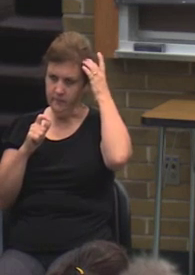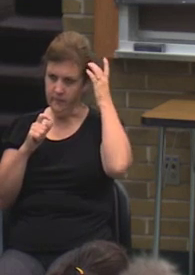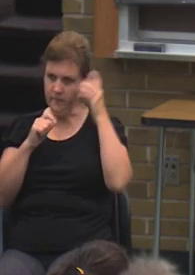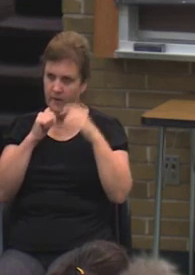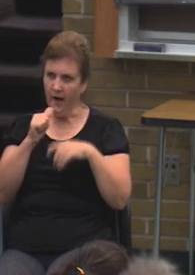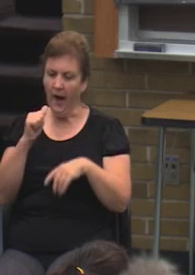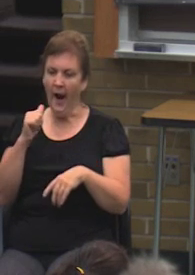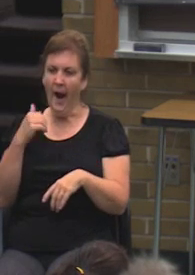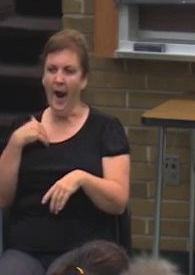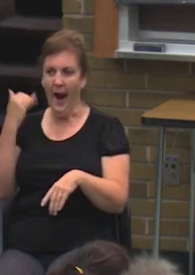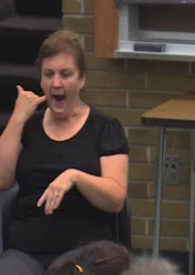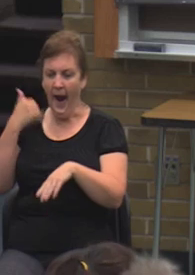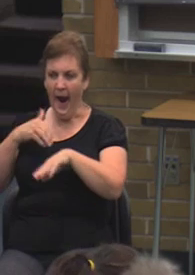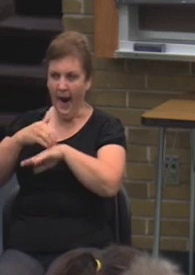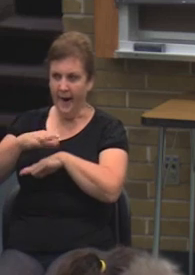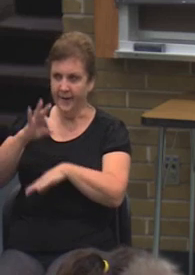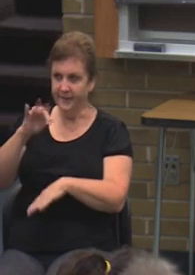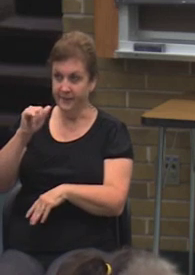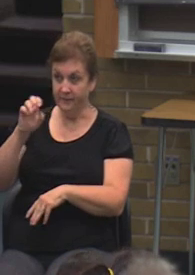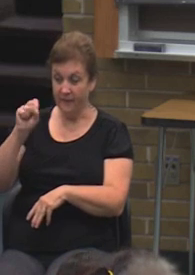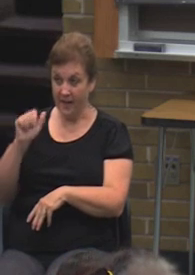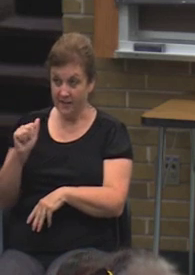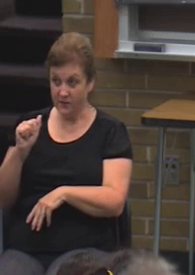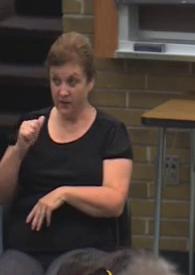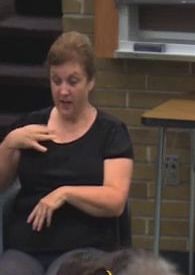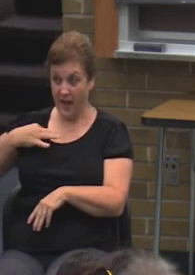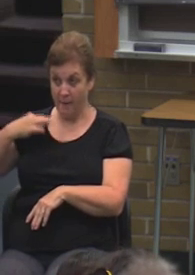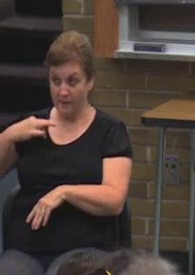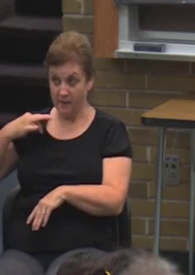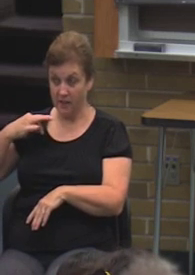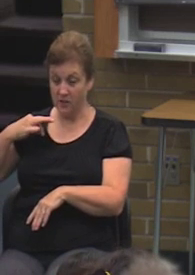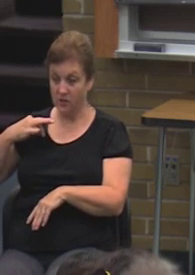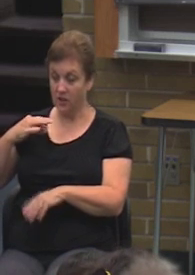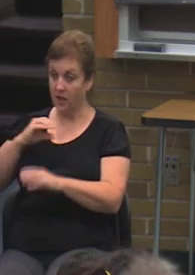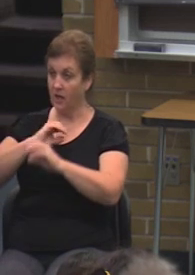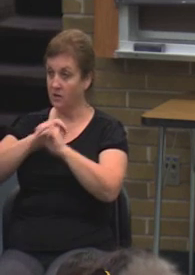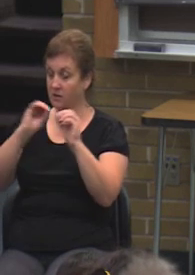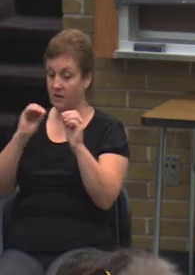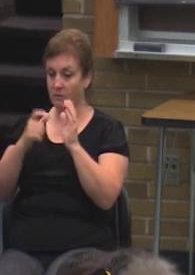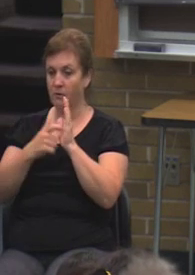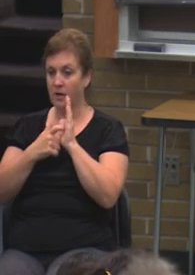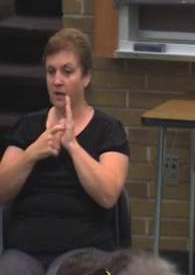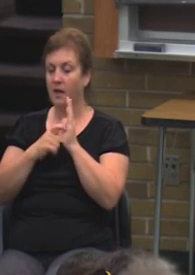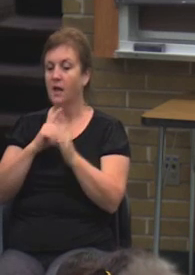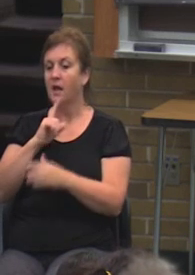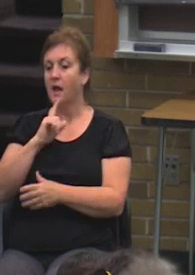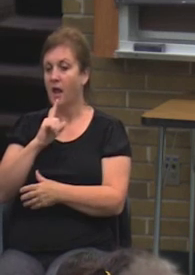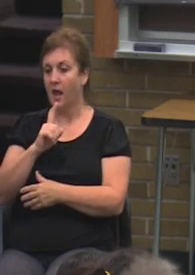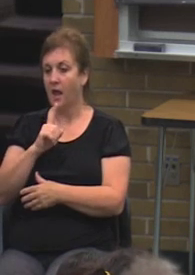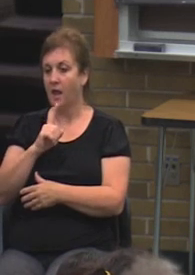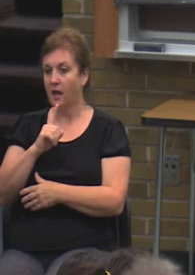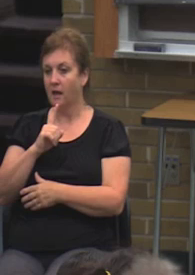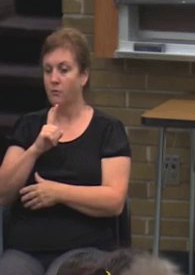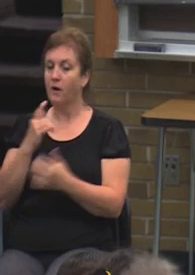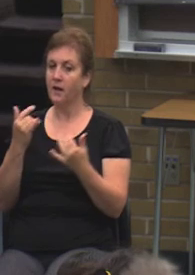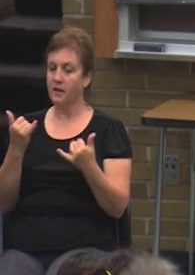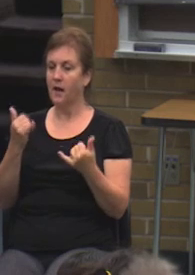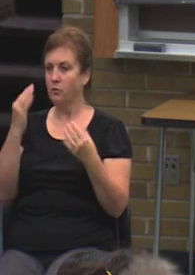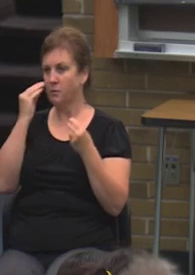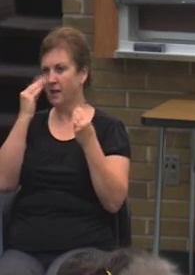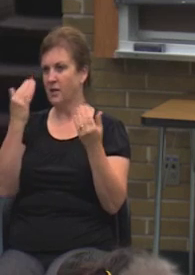If you submit the FAFSA application, and if you do not have any outstanding requirements, we are actually packaging as we speak.